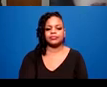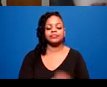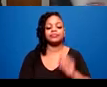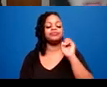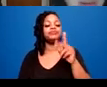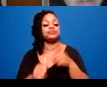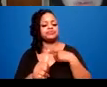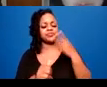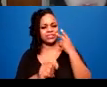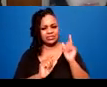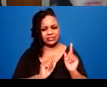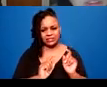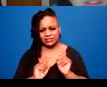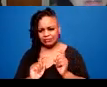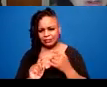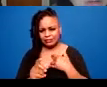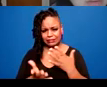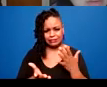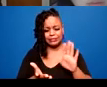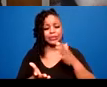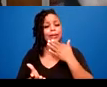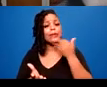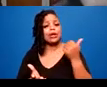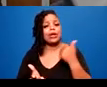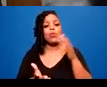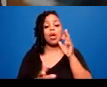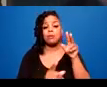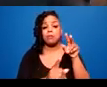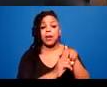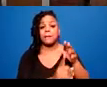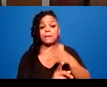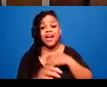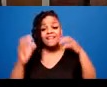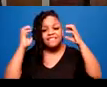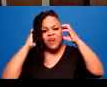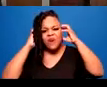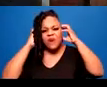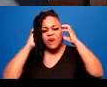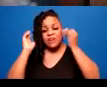I'll put in my headphones and see if that helps. Thank you so much.